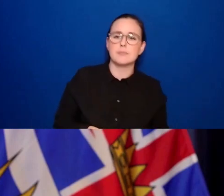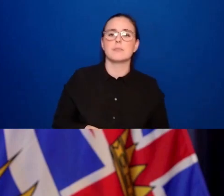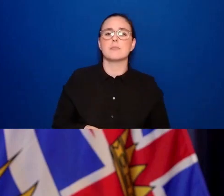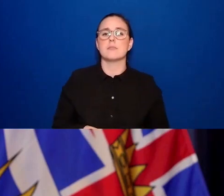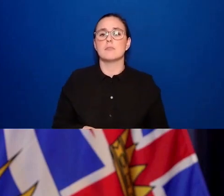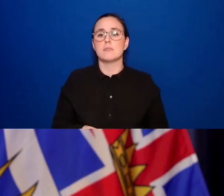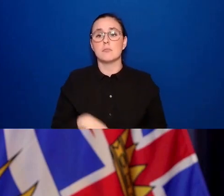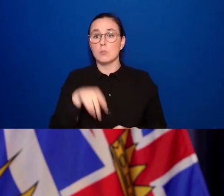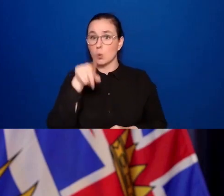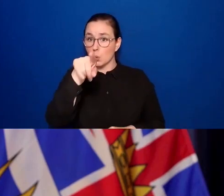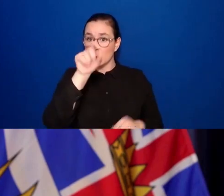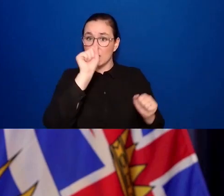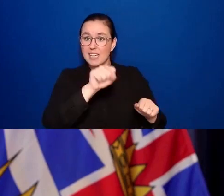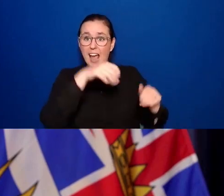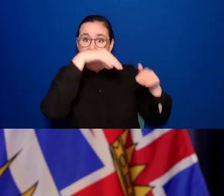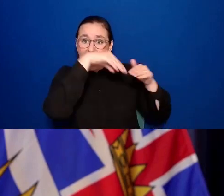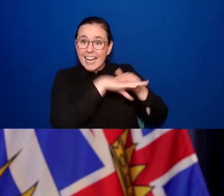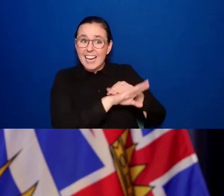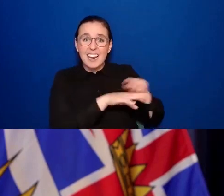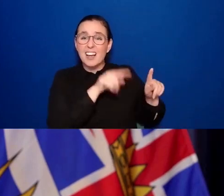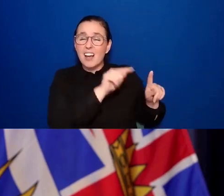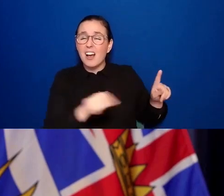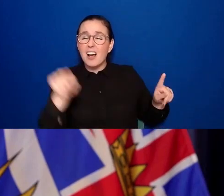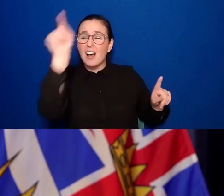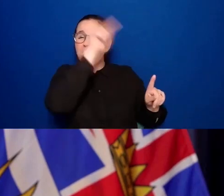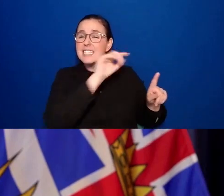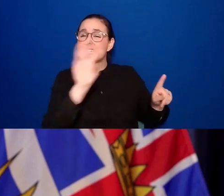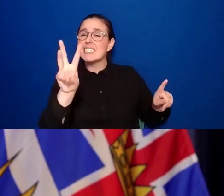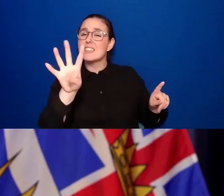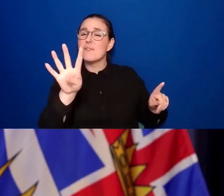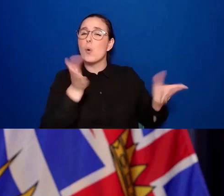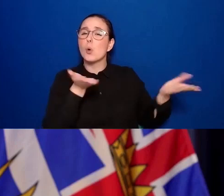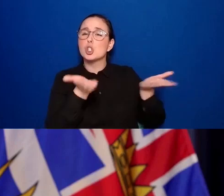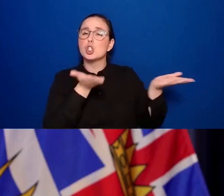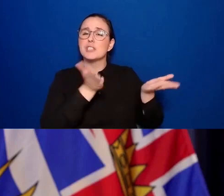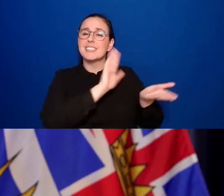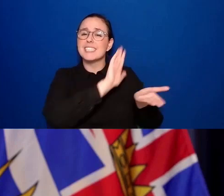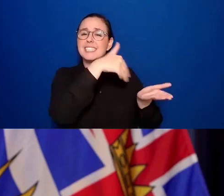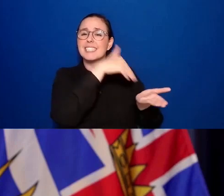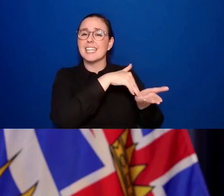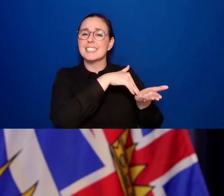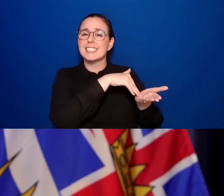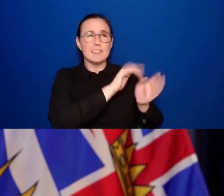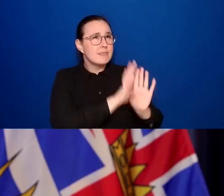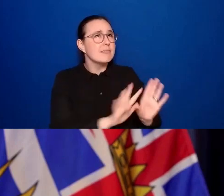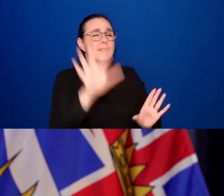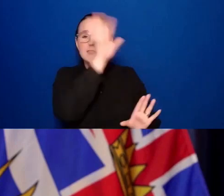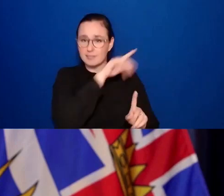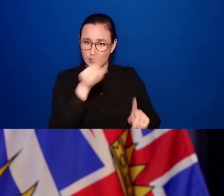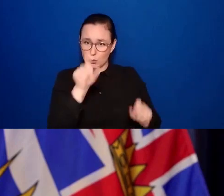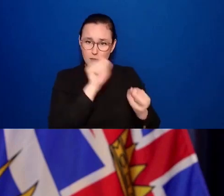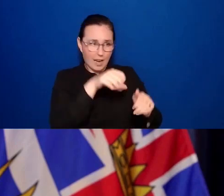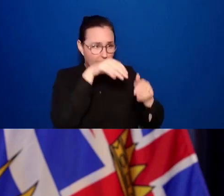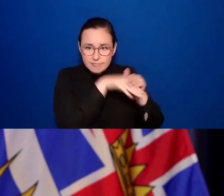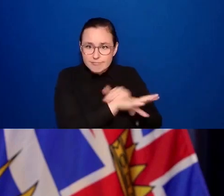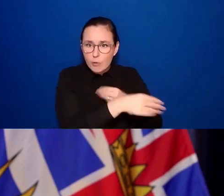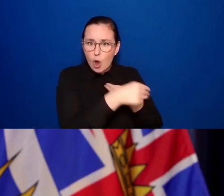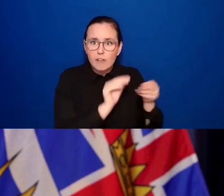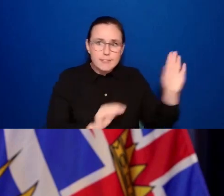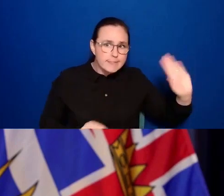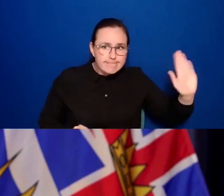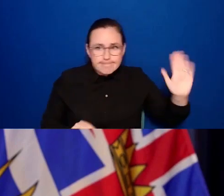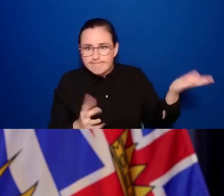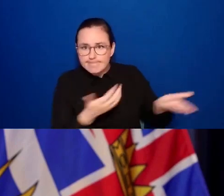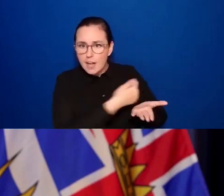64 service BC centres. So there's lots of opportunity. And I think that people have shown that through the pandemic. One of the really heartening